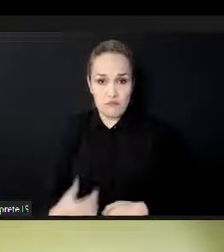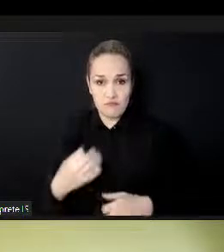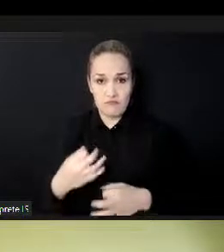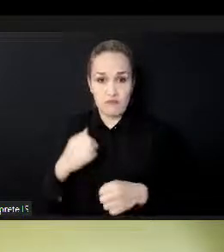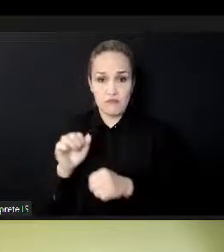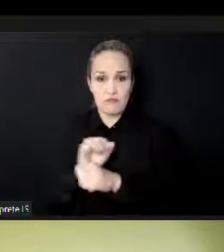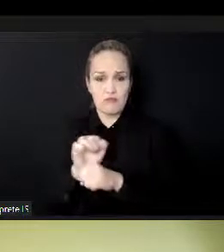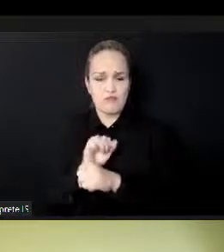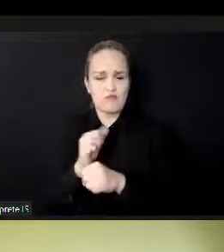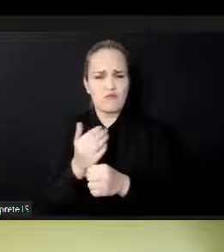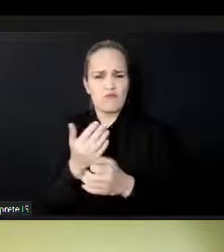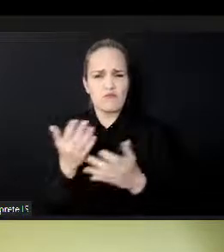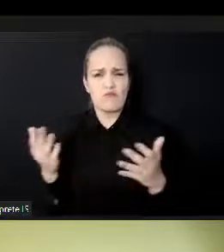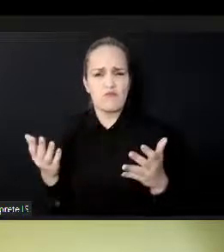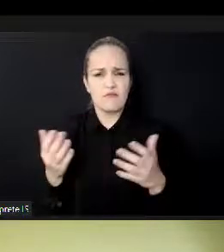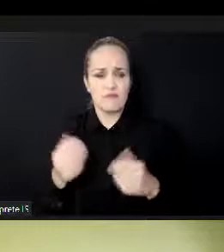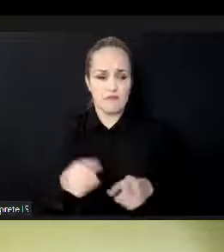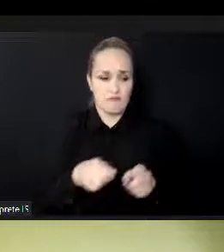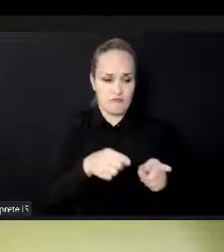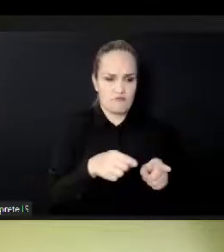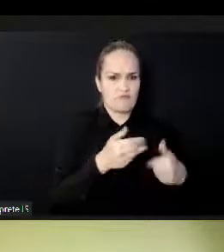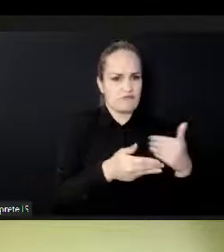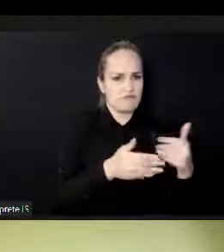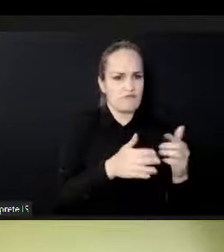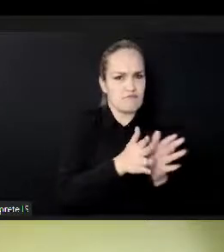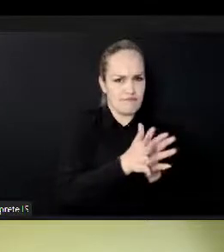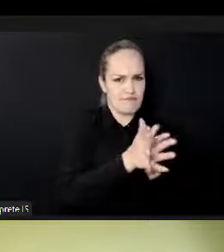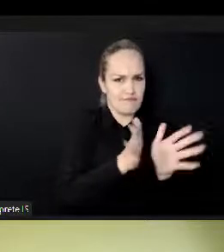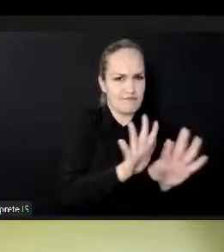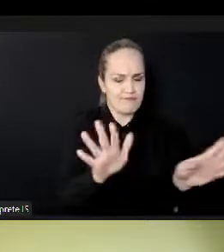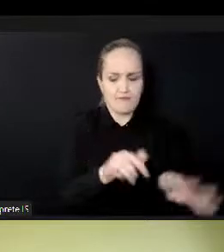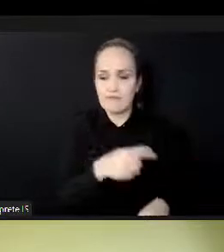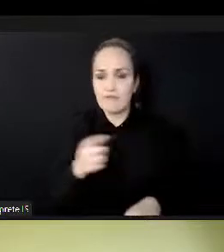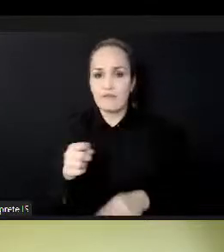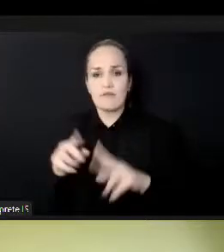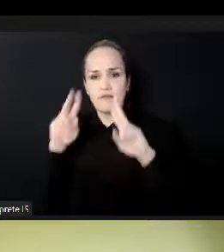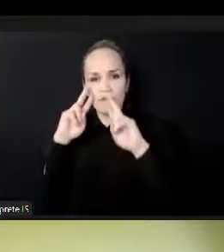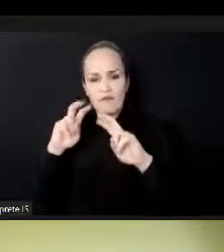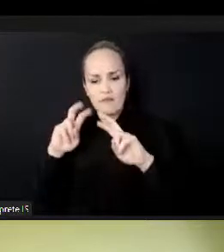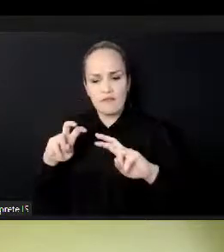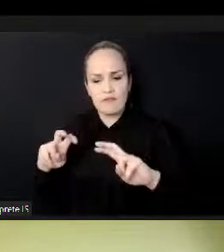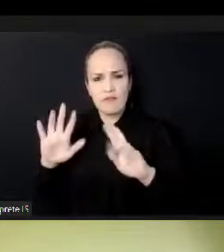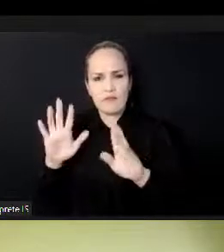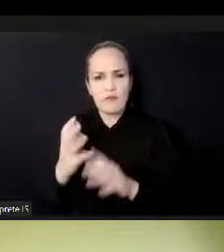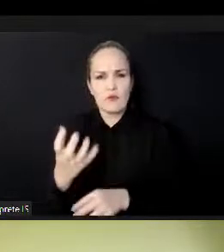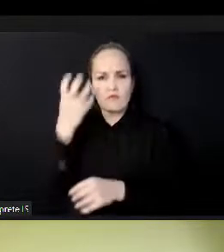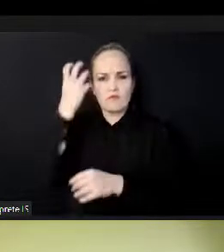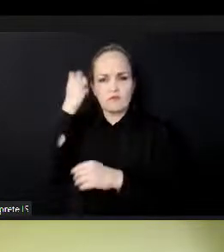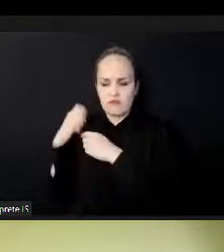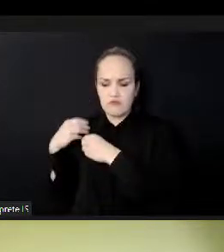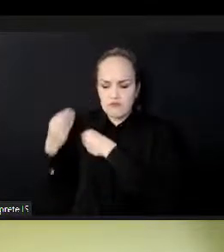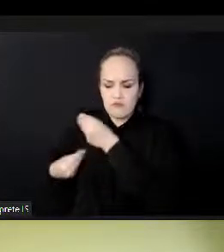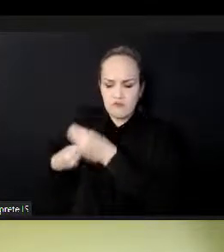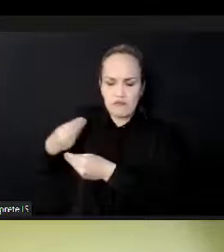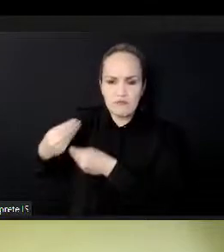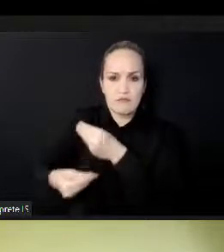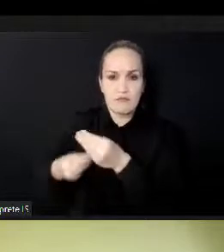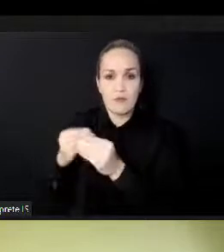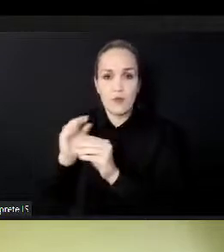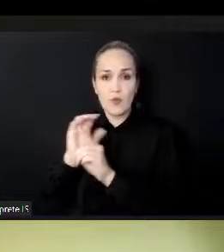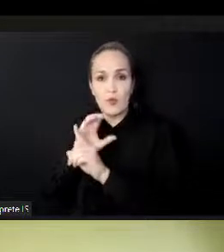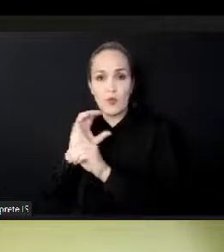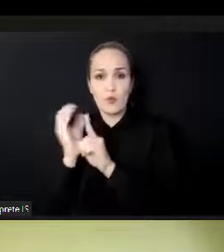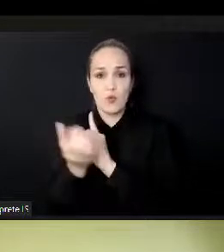research for cultural heritage. So it's a horizontal topic that we deal with in our unit, but it's very much,